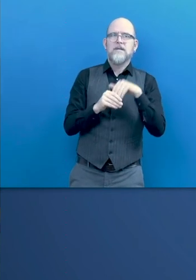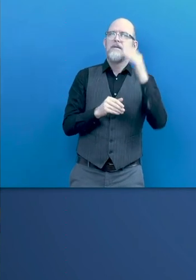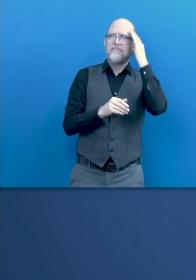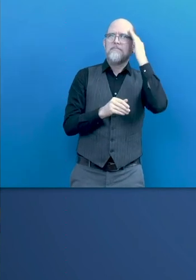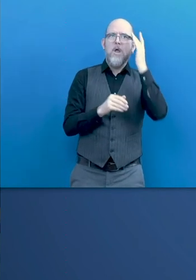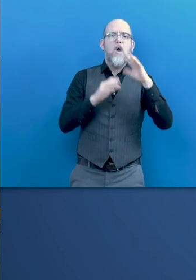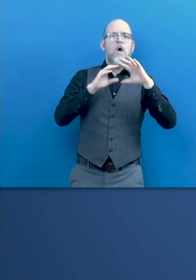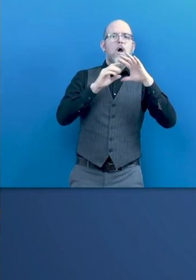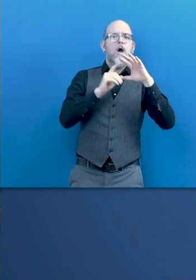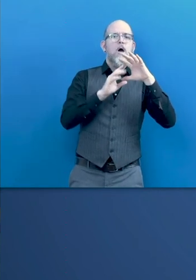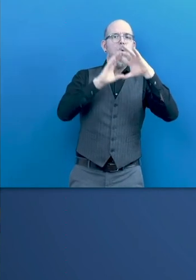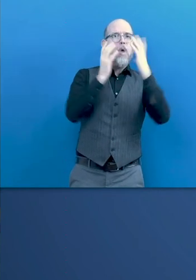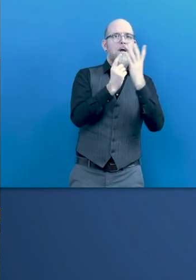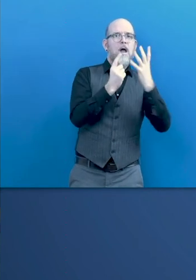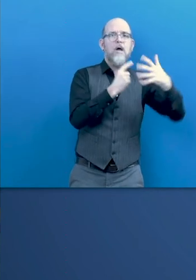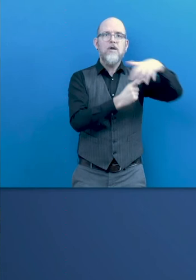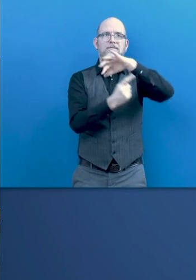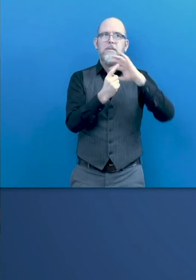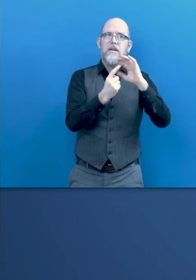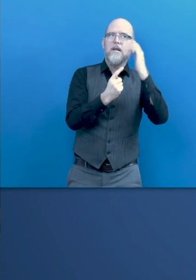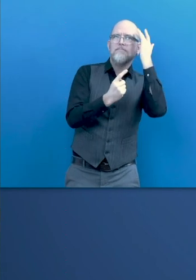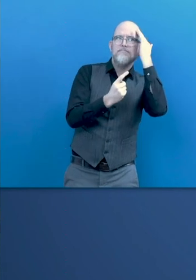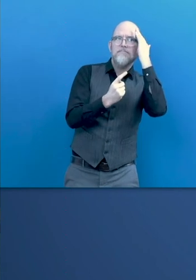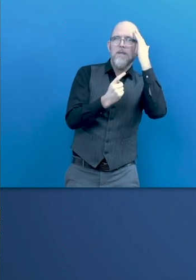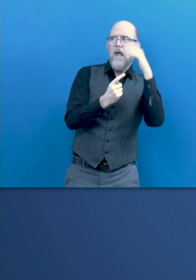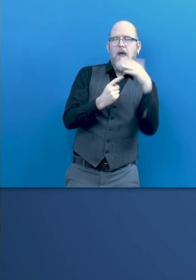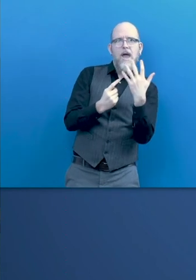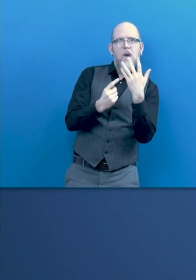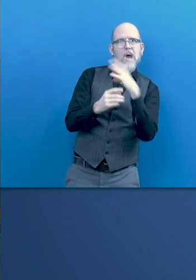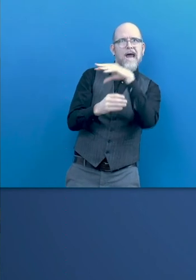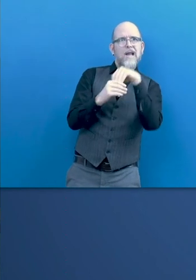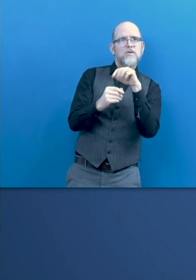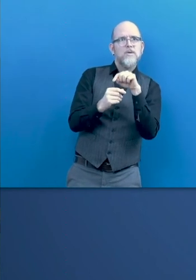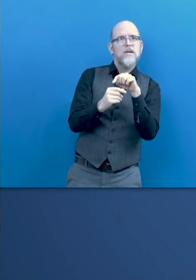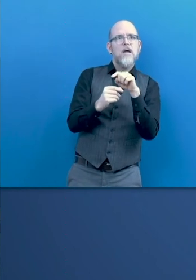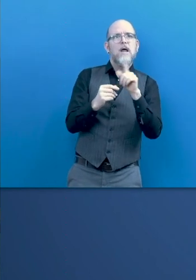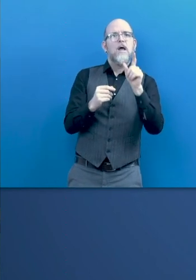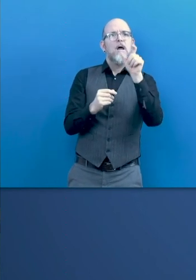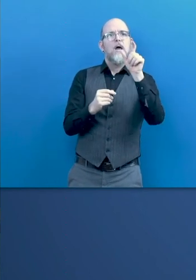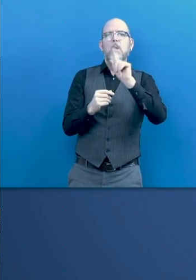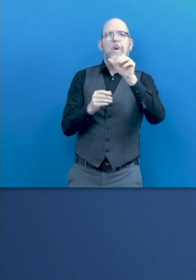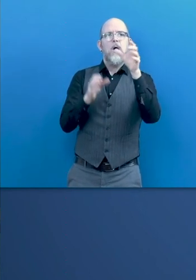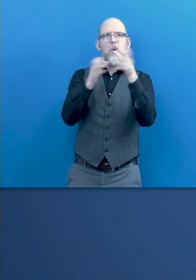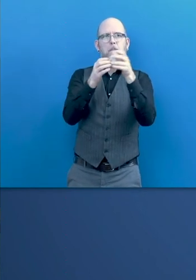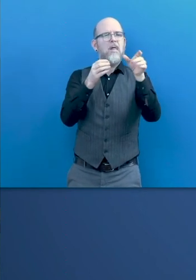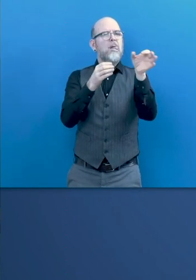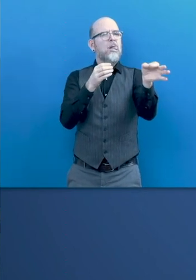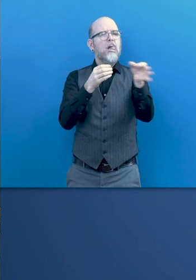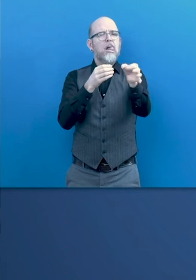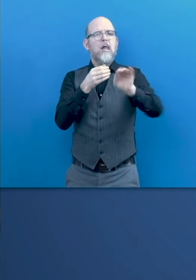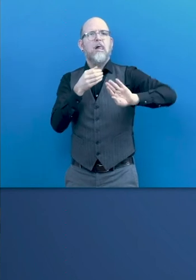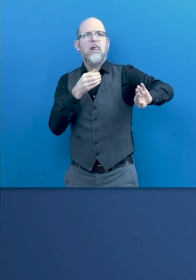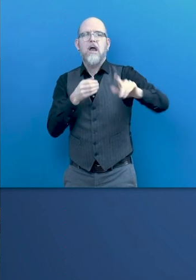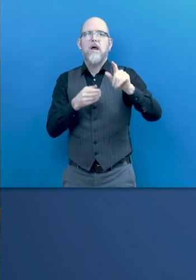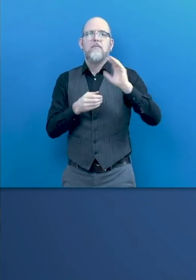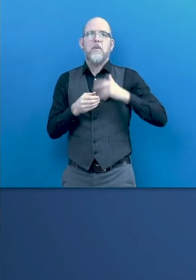as they do with the gender issue, with, you know, the poverty issue? Very important to put disability front and center.